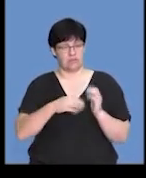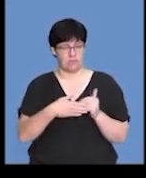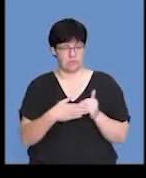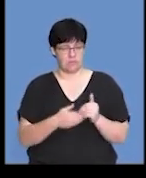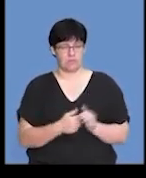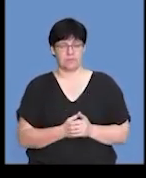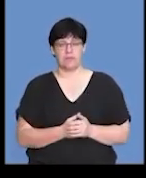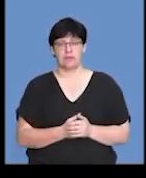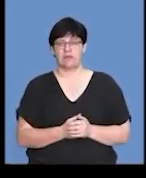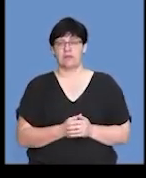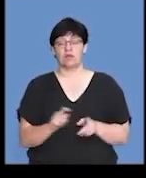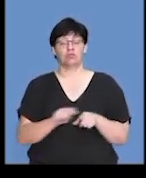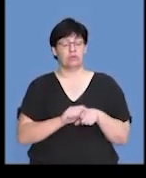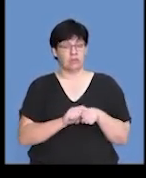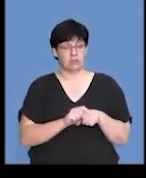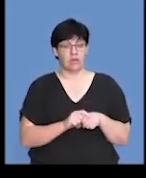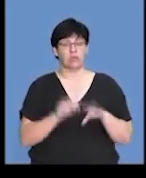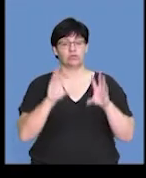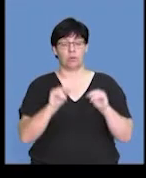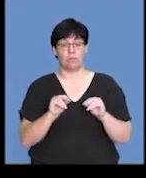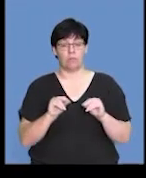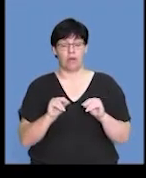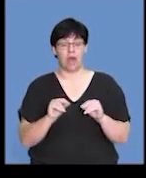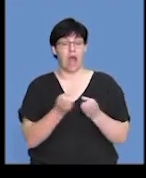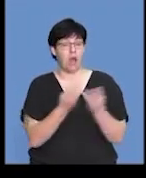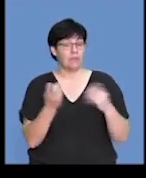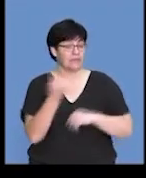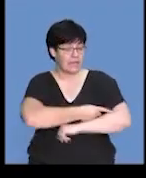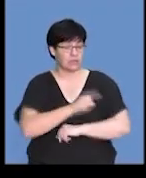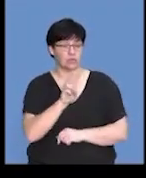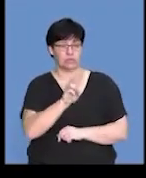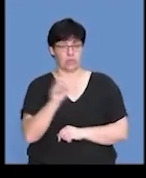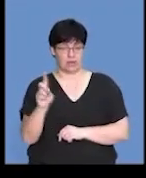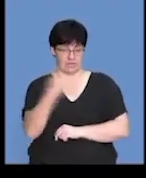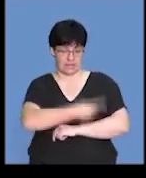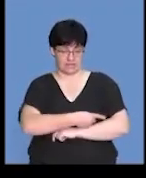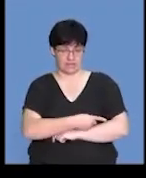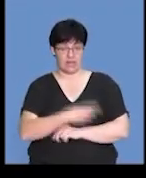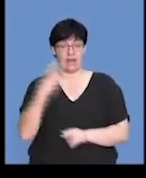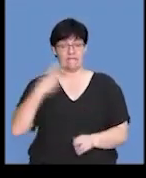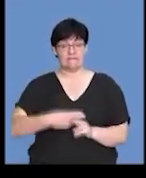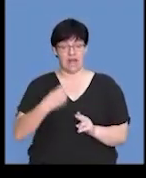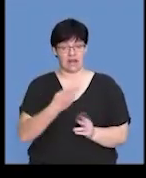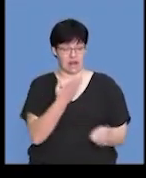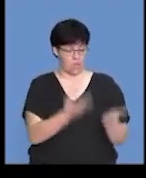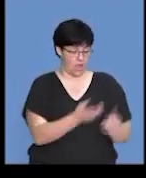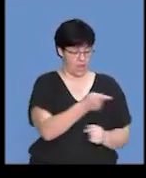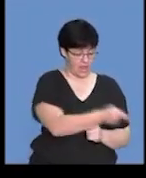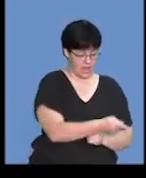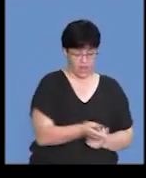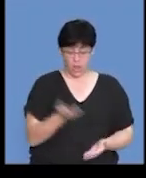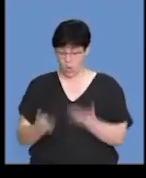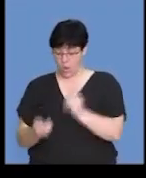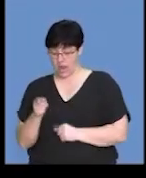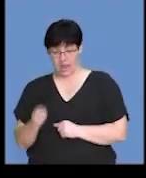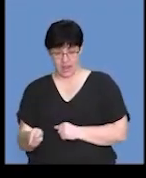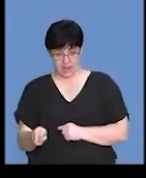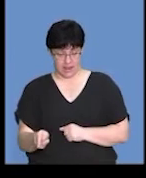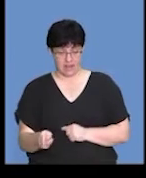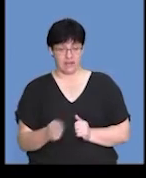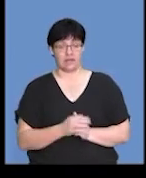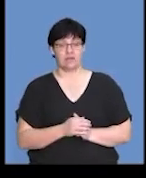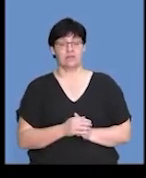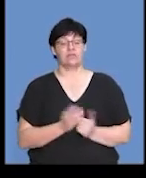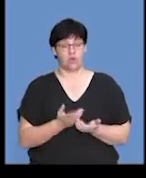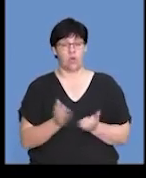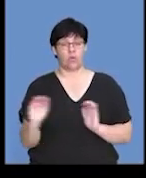the experiment. The treatment was stopped after 21 days, and then the final average body mass of each group was calculated.